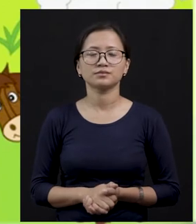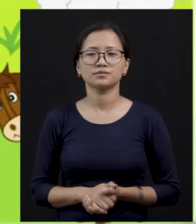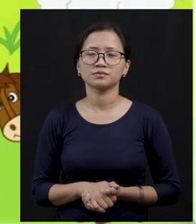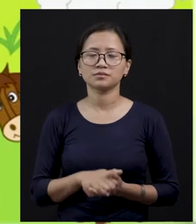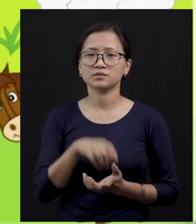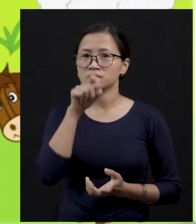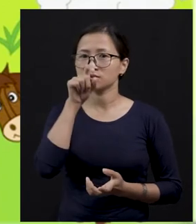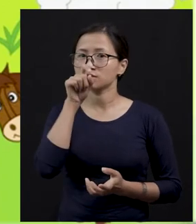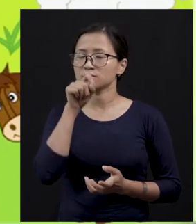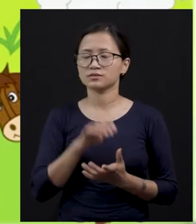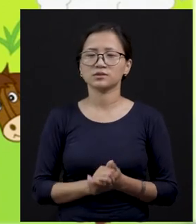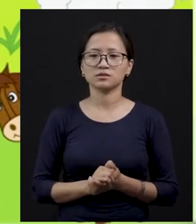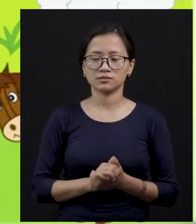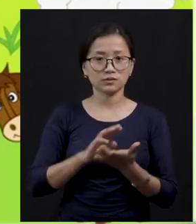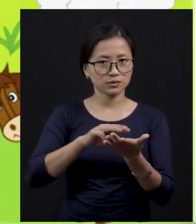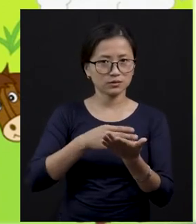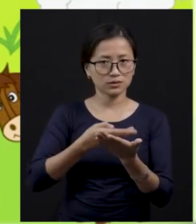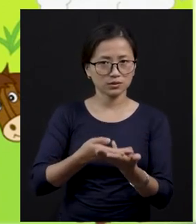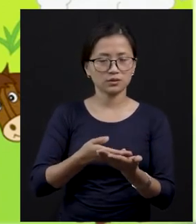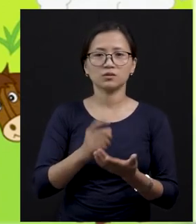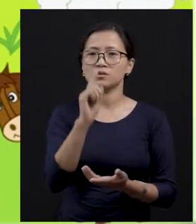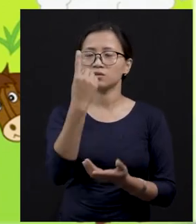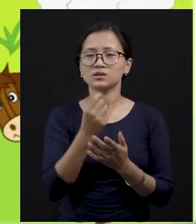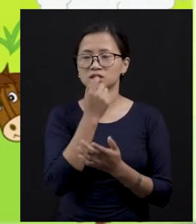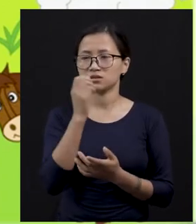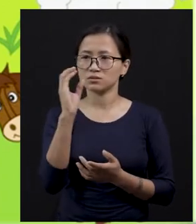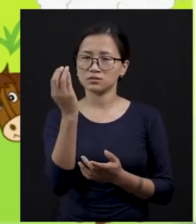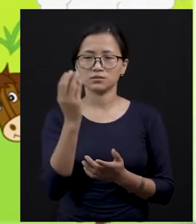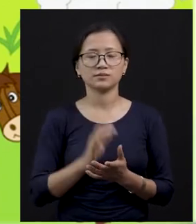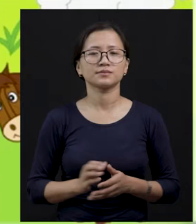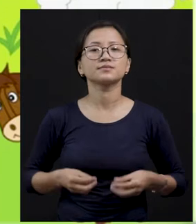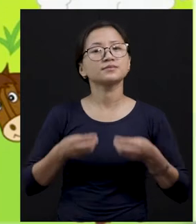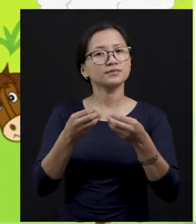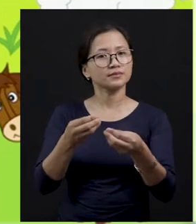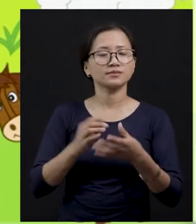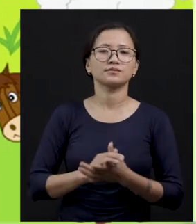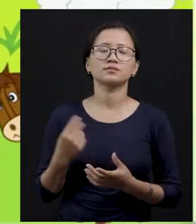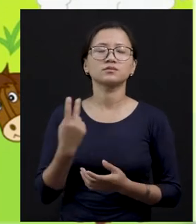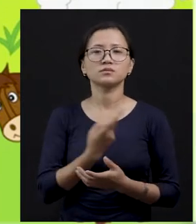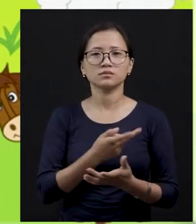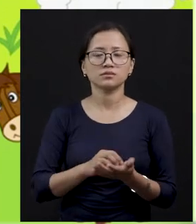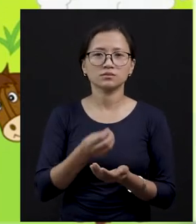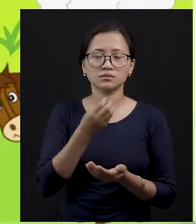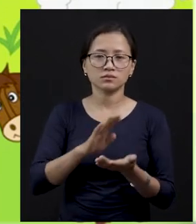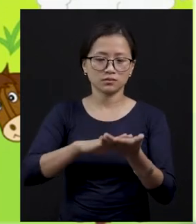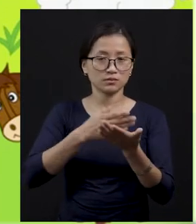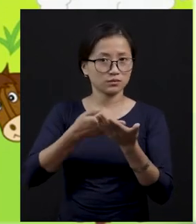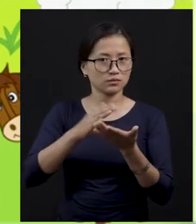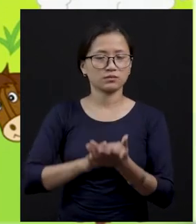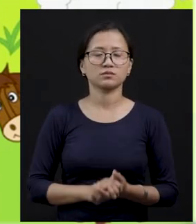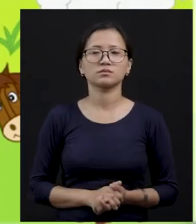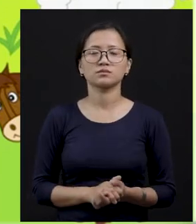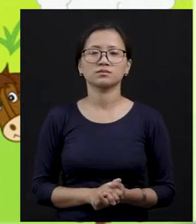has laid one egg. So omelette is given by an egg. An egg is given by